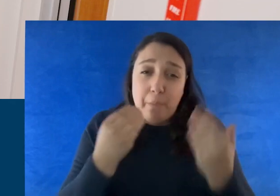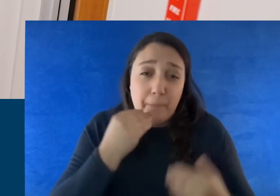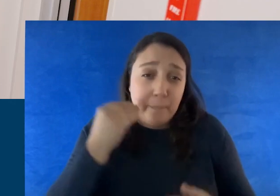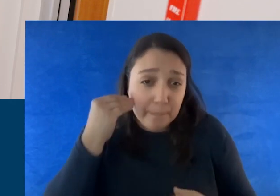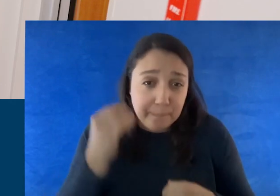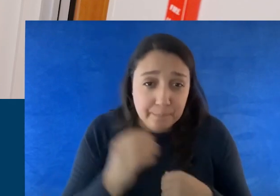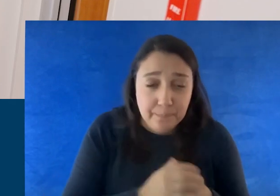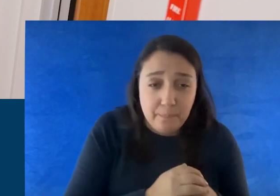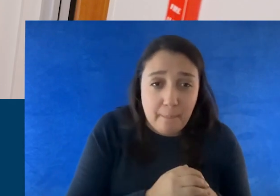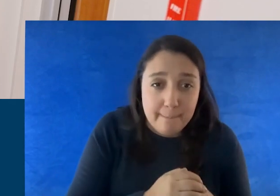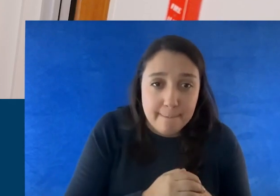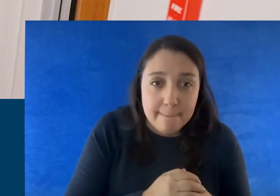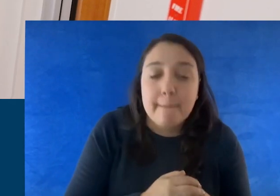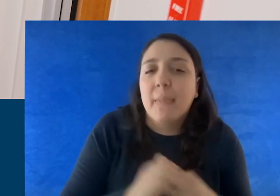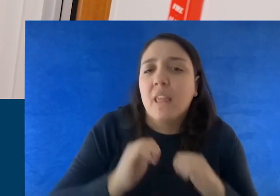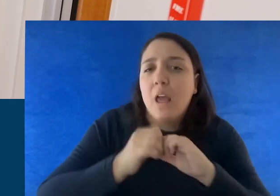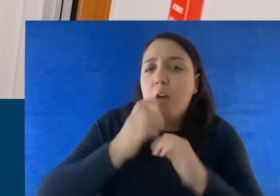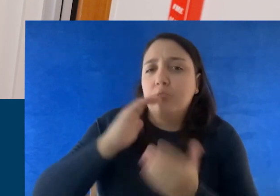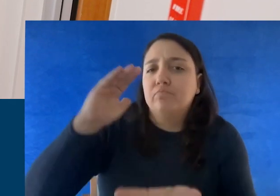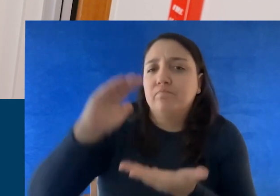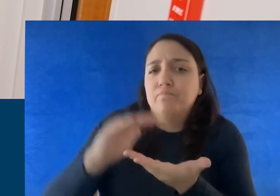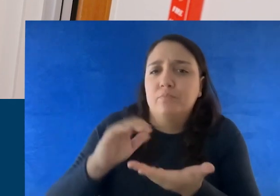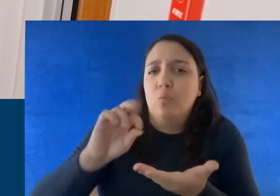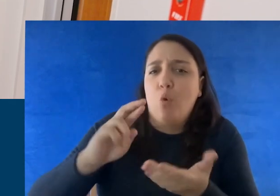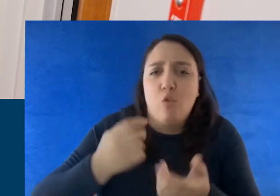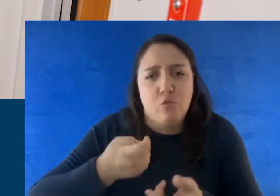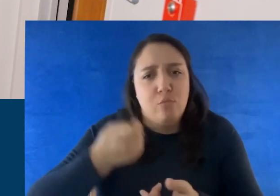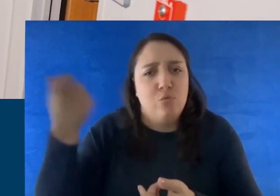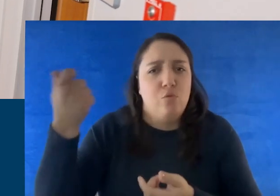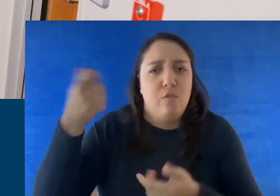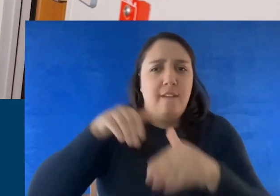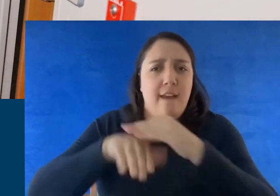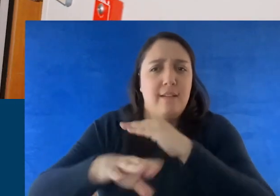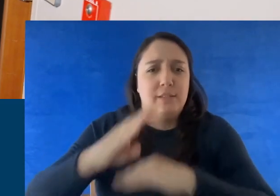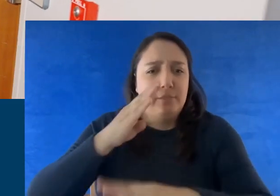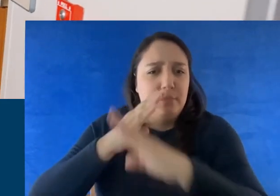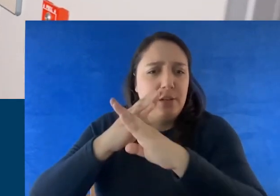Here are some ways to reduce or remove access barriers.